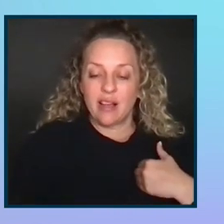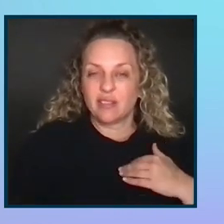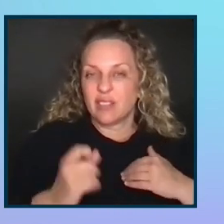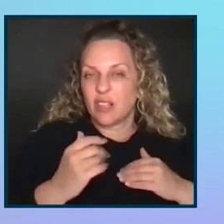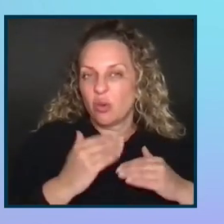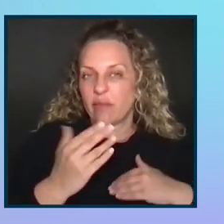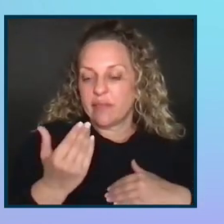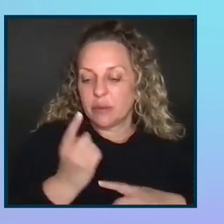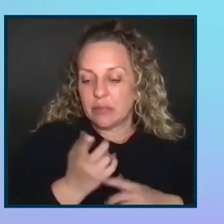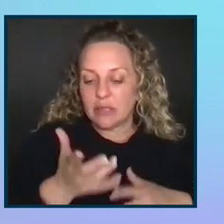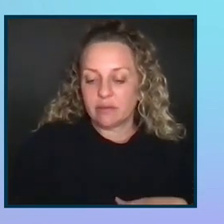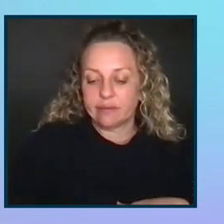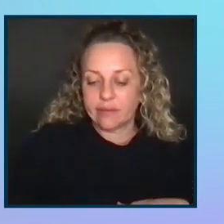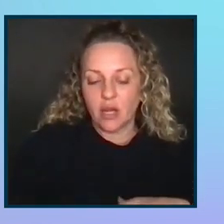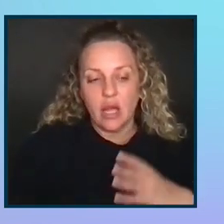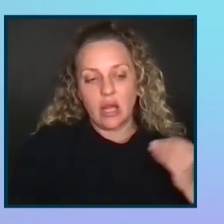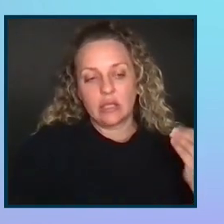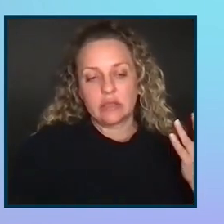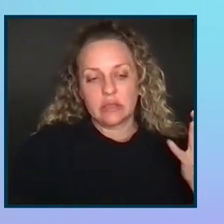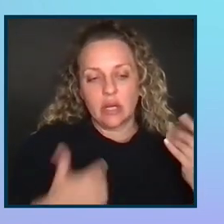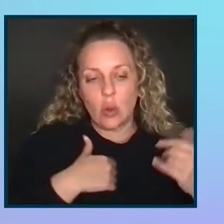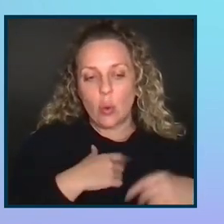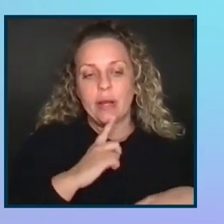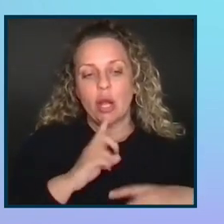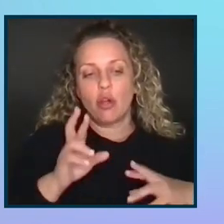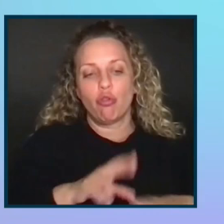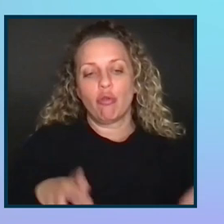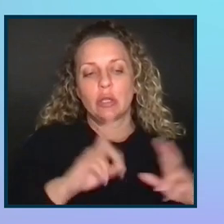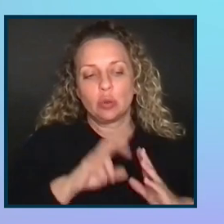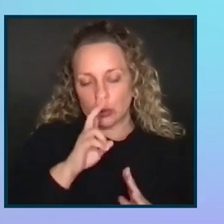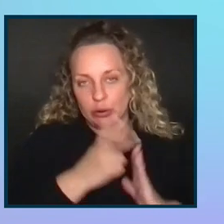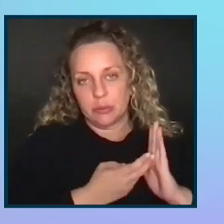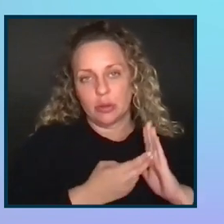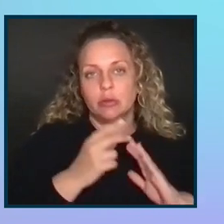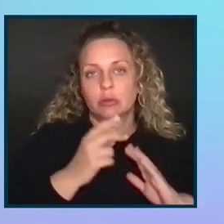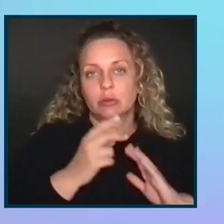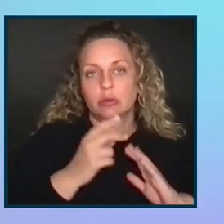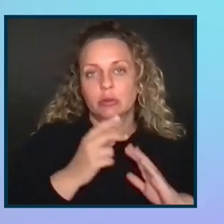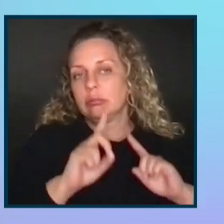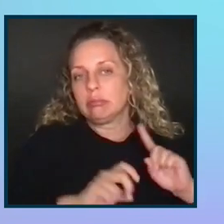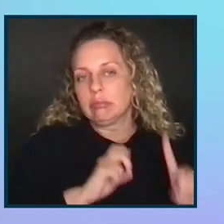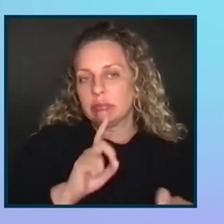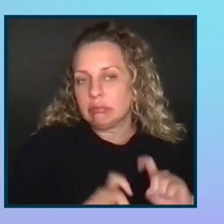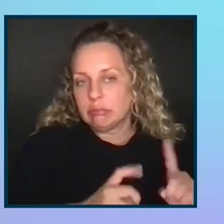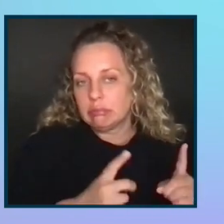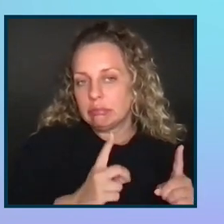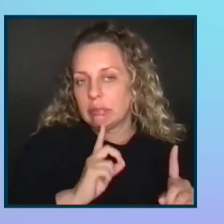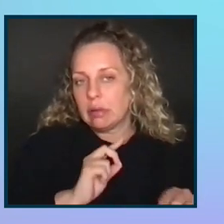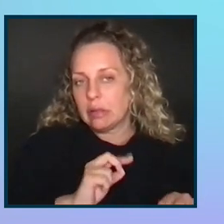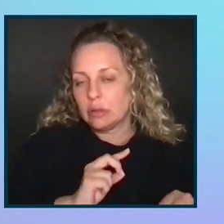minutes left and we are ready to jump into Q&A. Let me